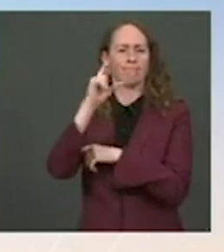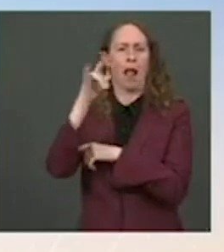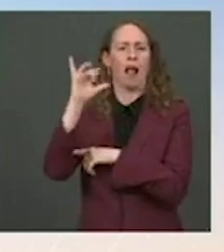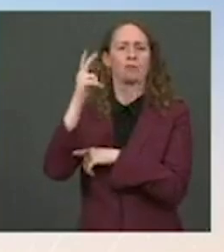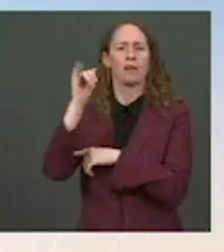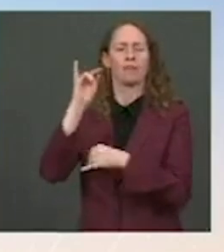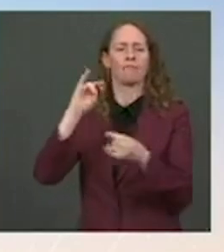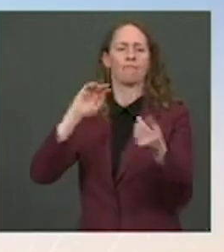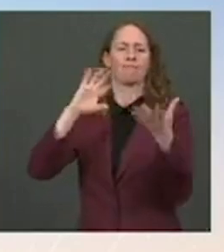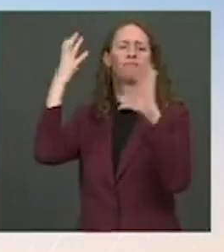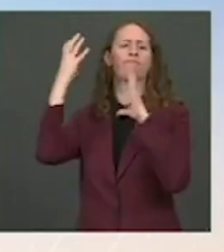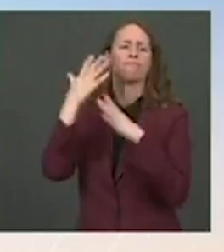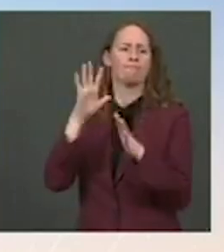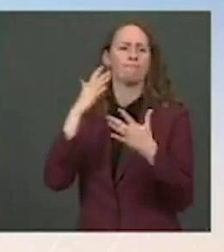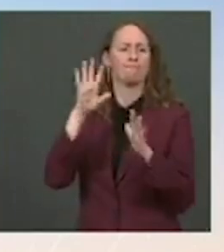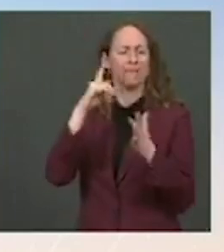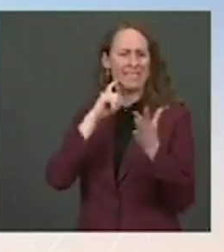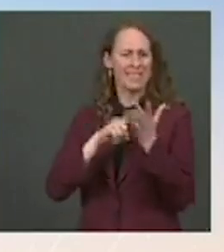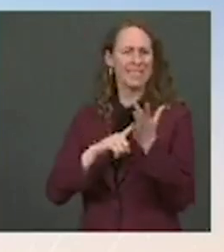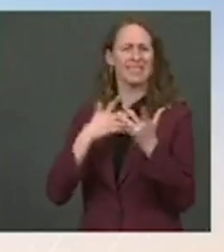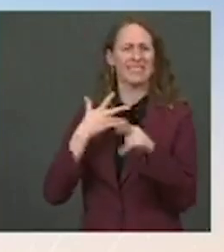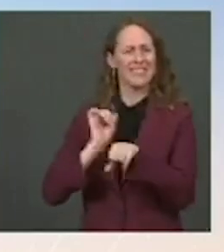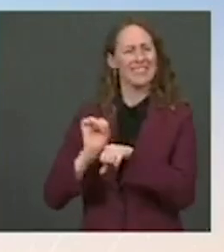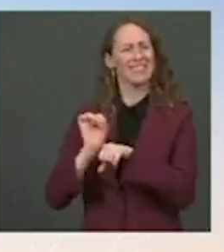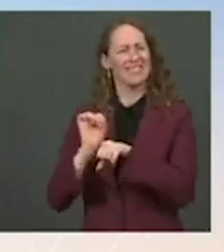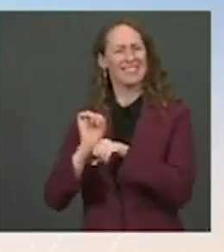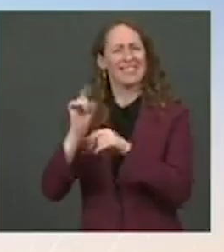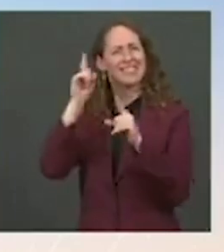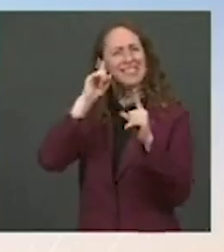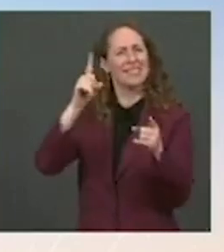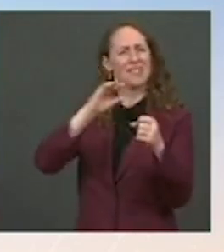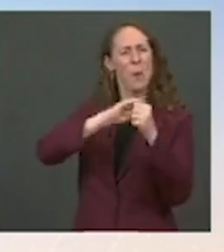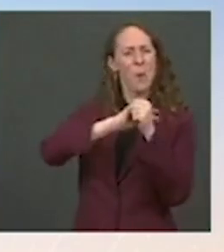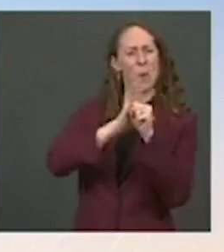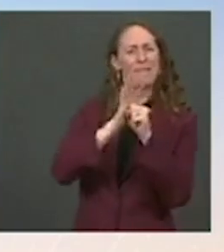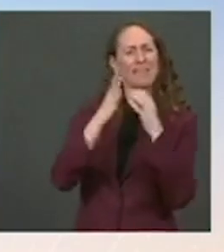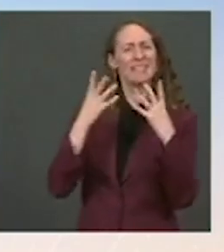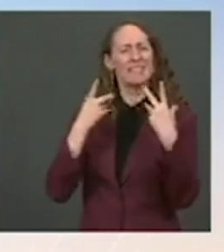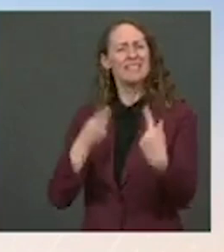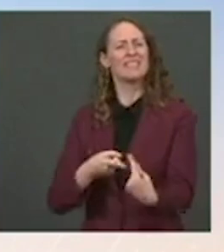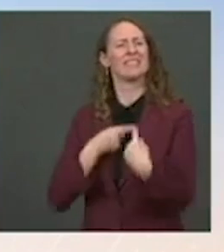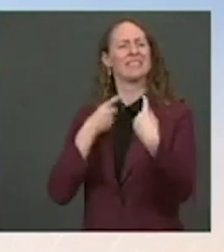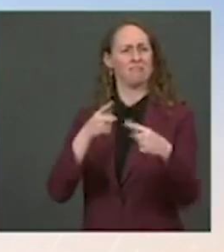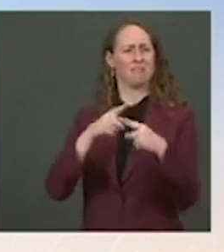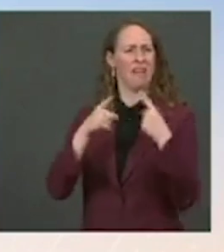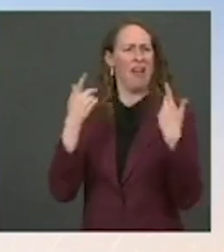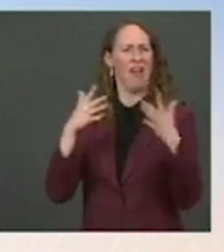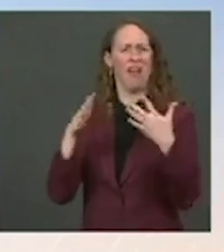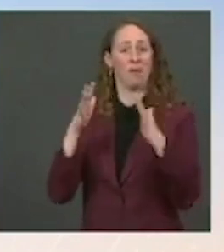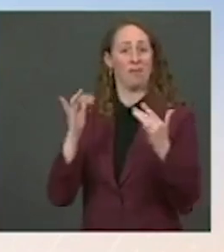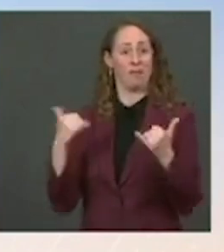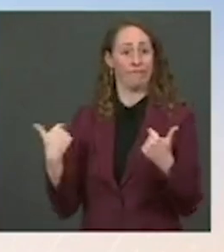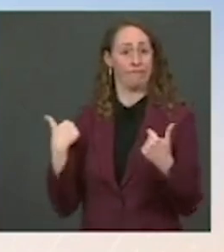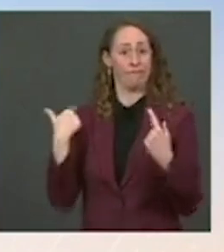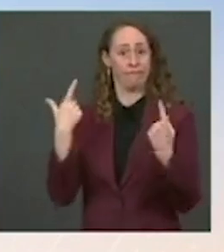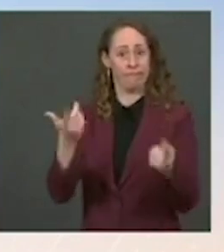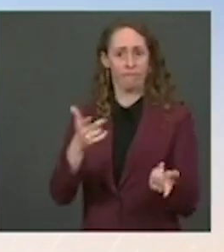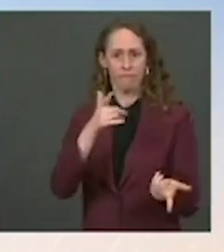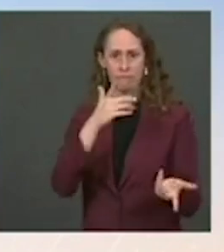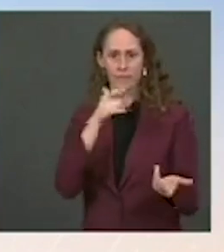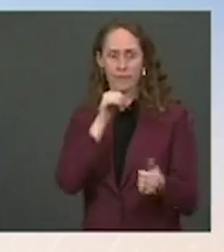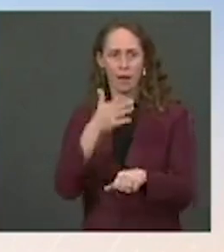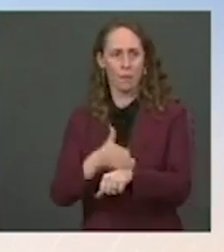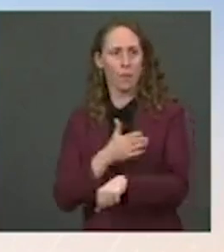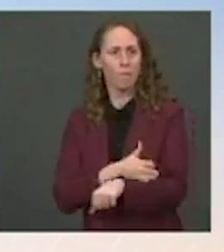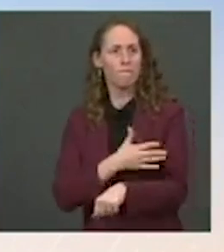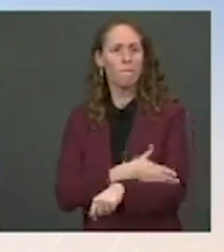to fight back against COVID proceeded, people — it was crystal clear that things were not improving on supply chain. People couldn't get dishwashers